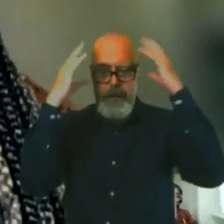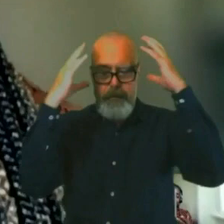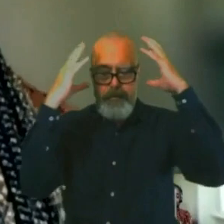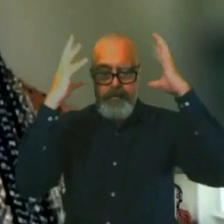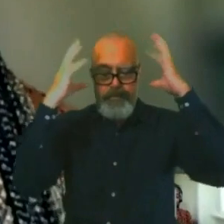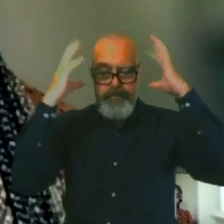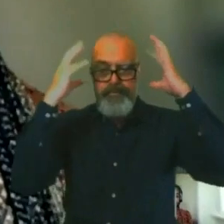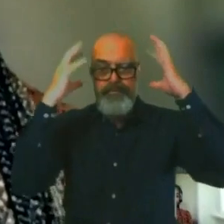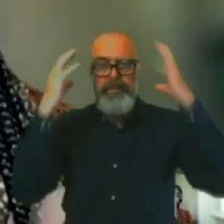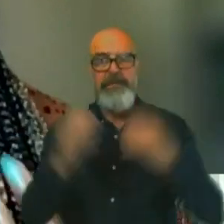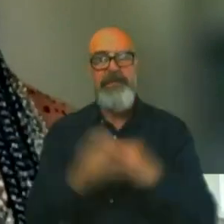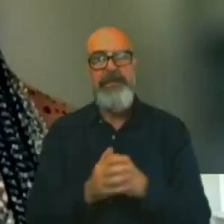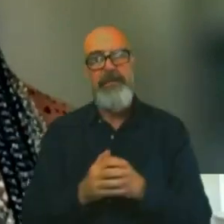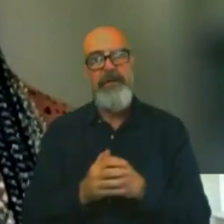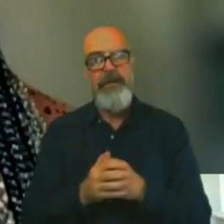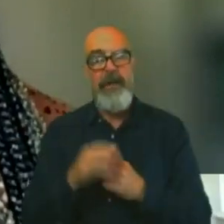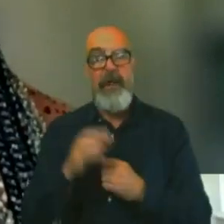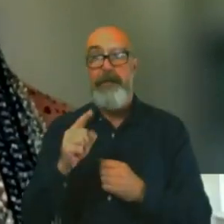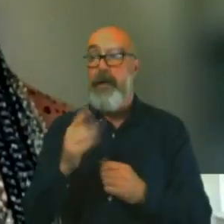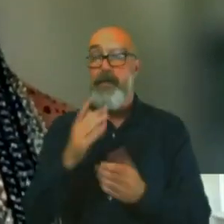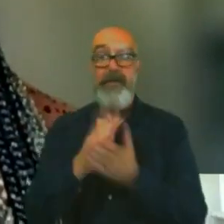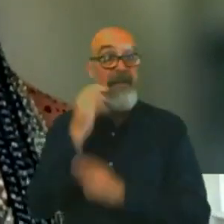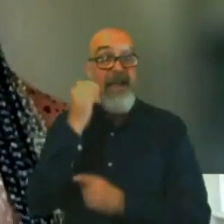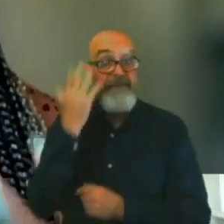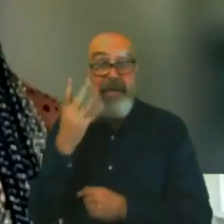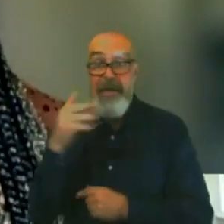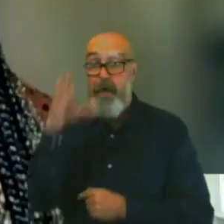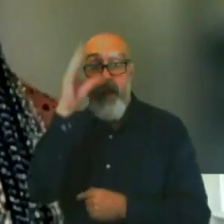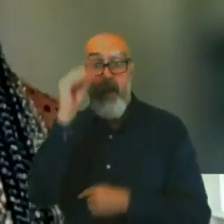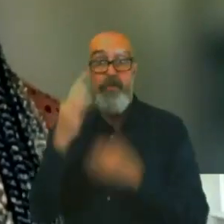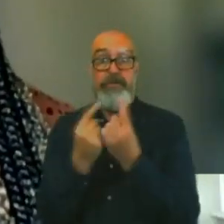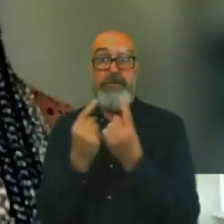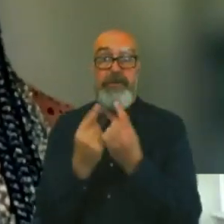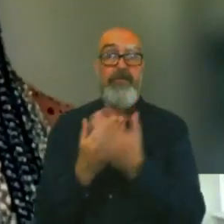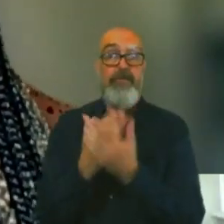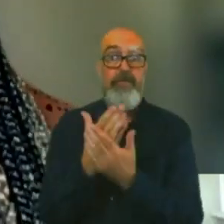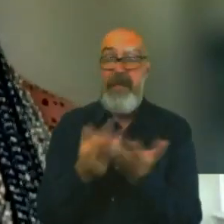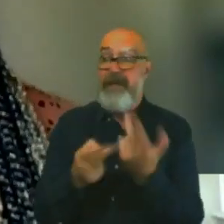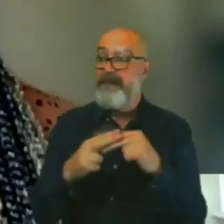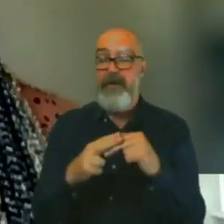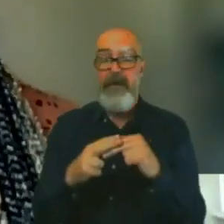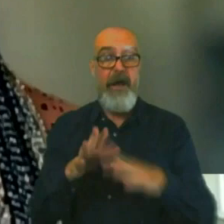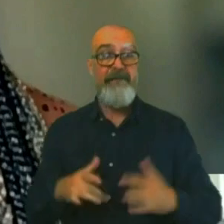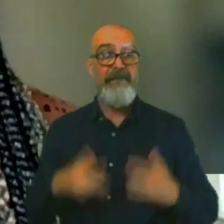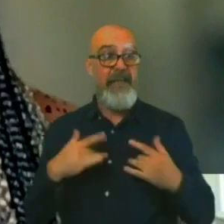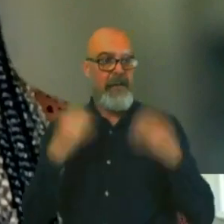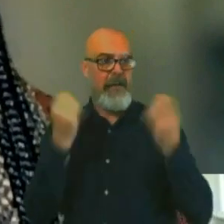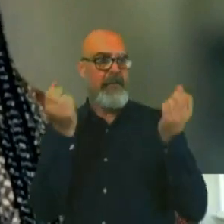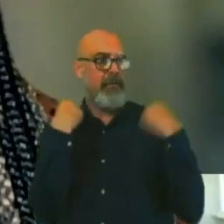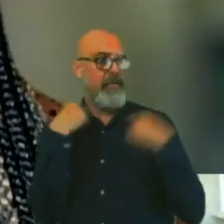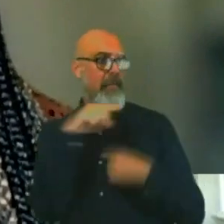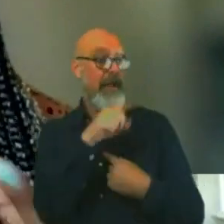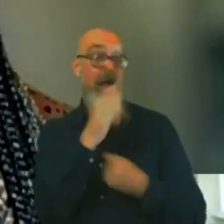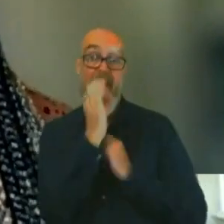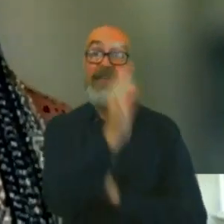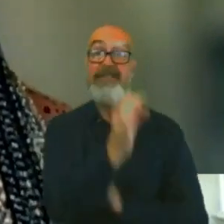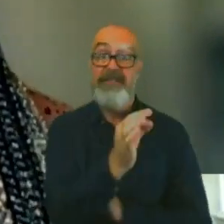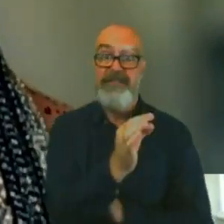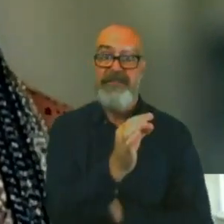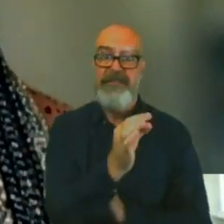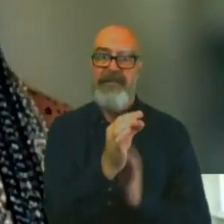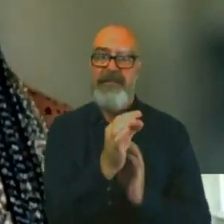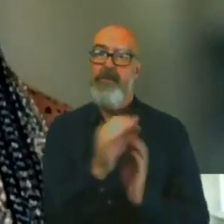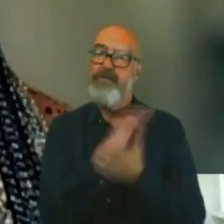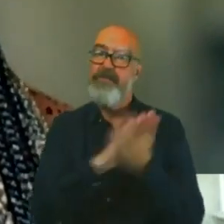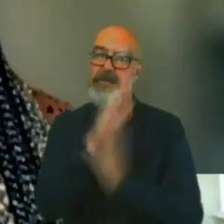every day is a school day. It's all about learning. And, you know, if I don't know something, I can ask. You know, there's always someone